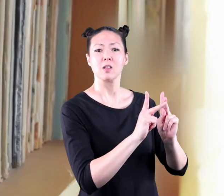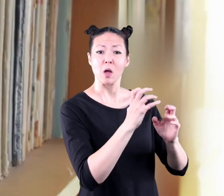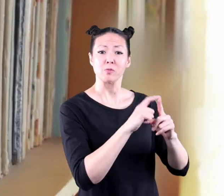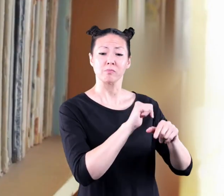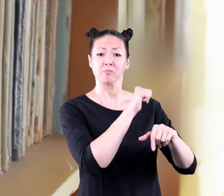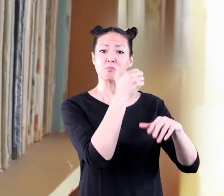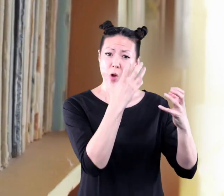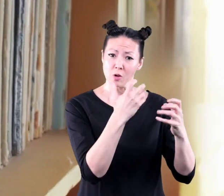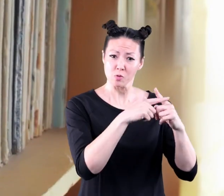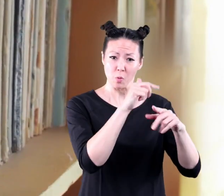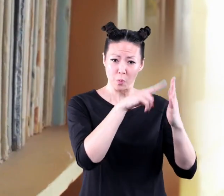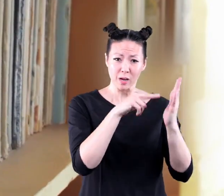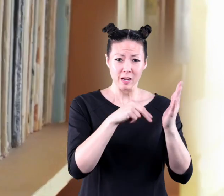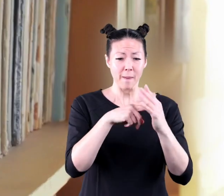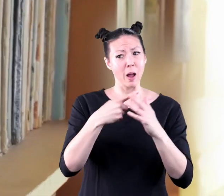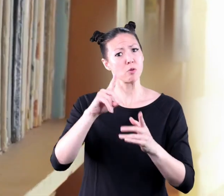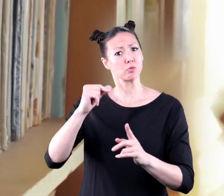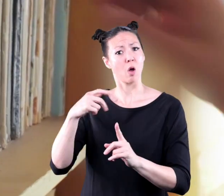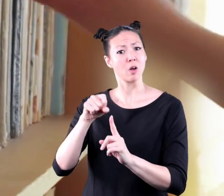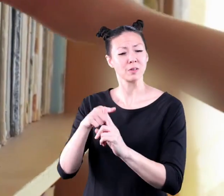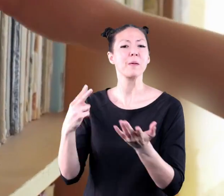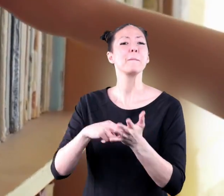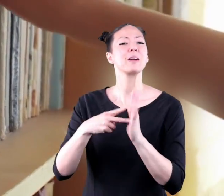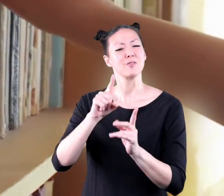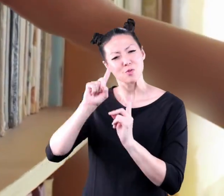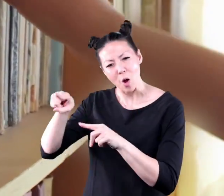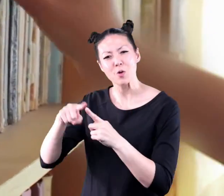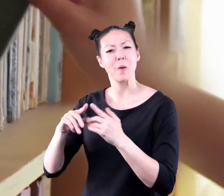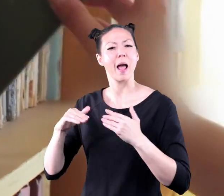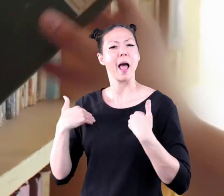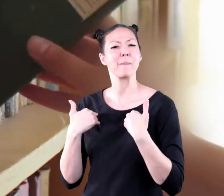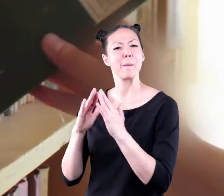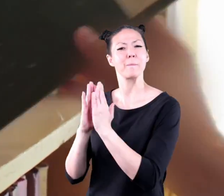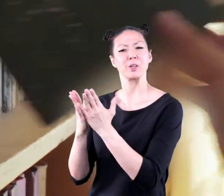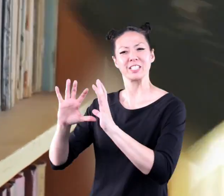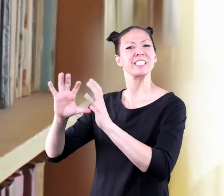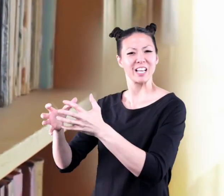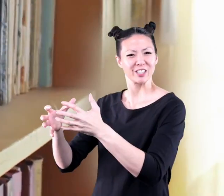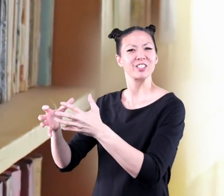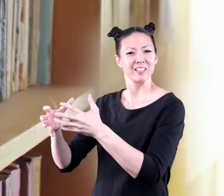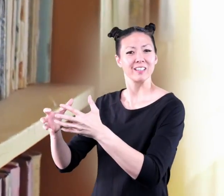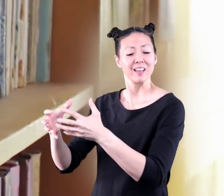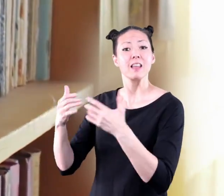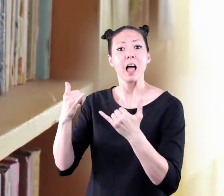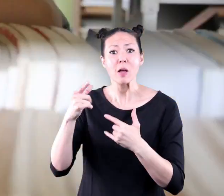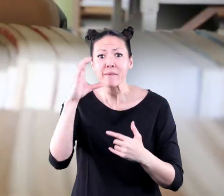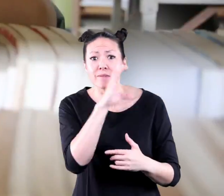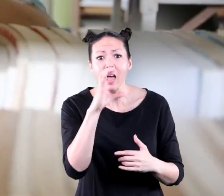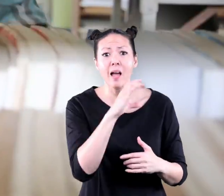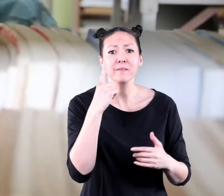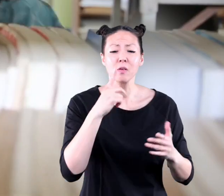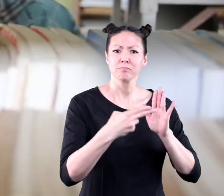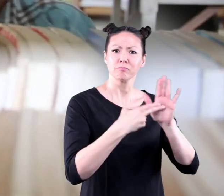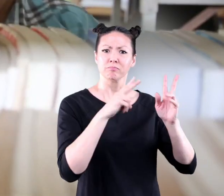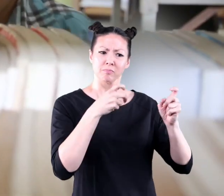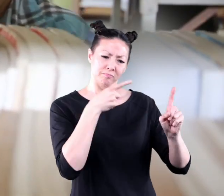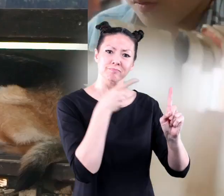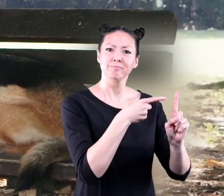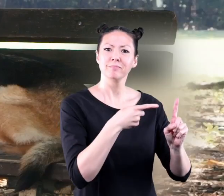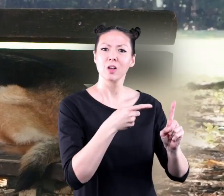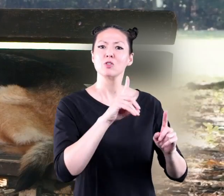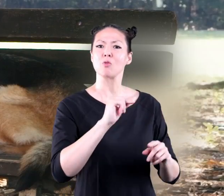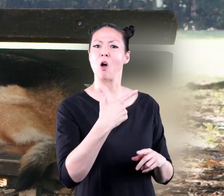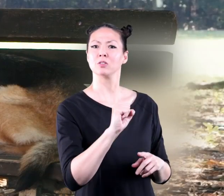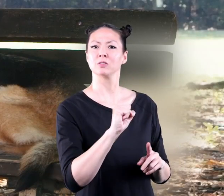that way if you wanted to read a book about dogs you could go to your animal book section and then find the book labeled